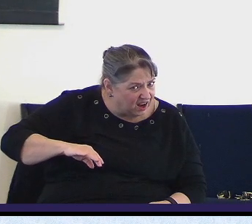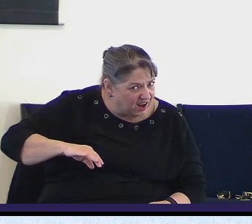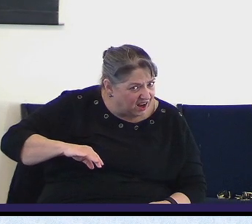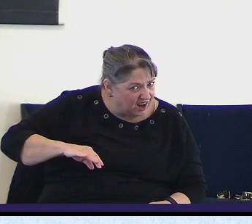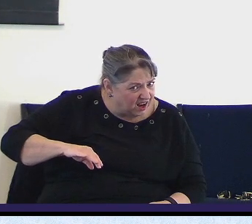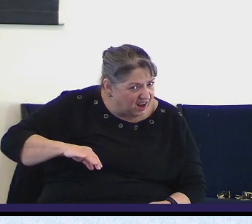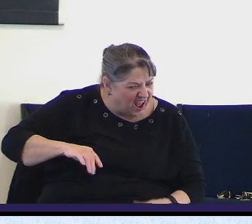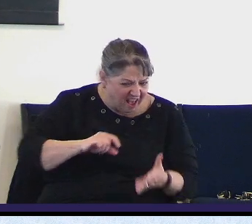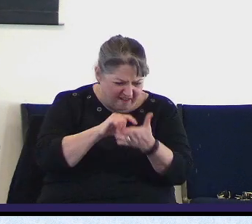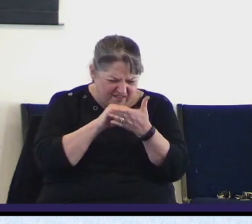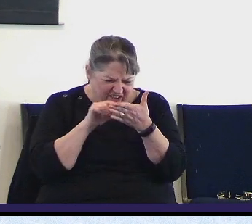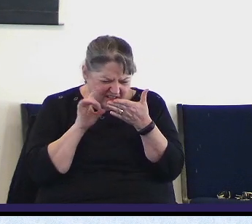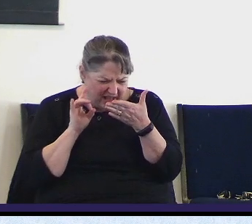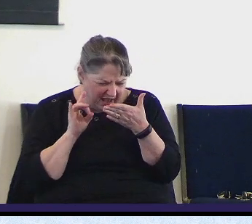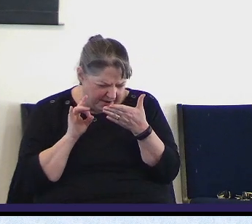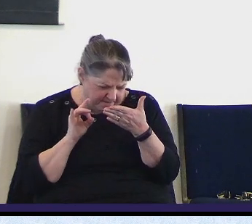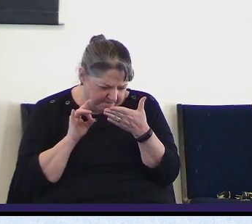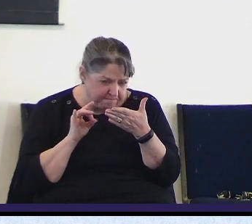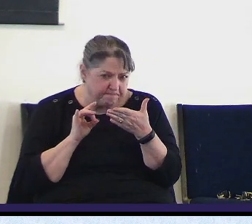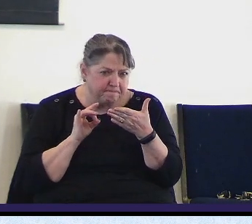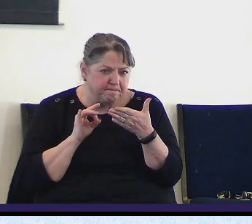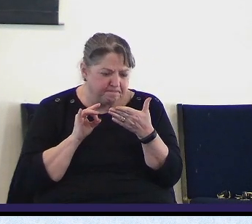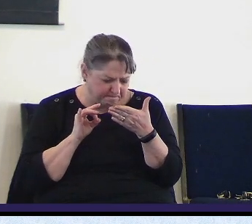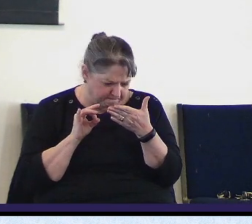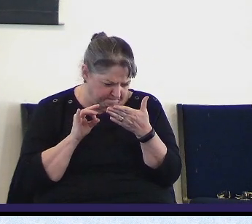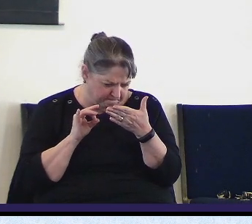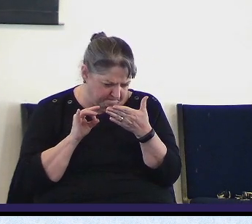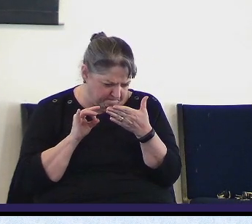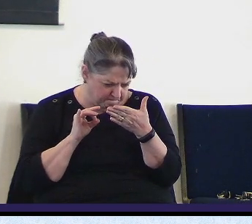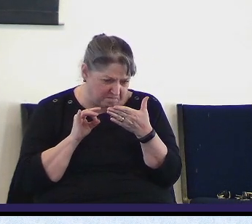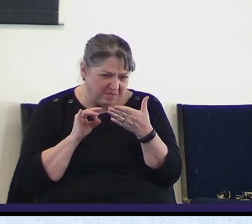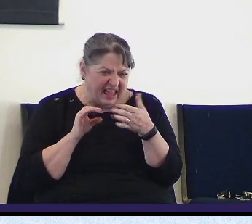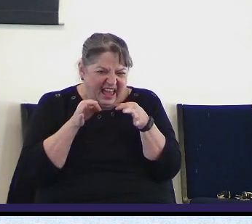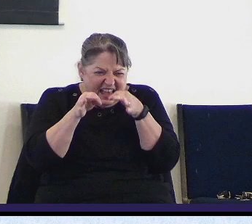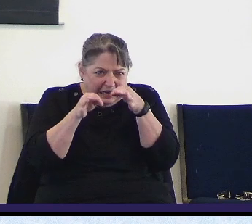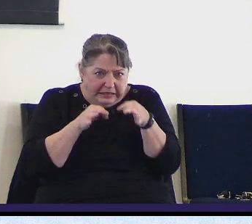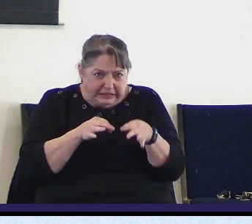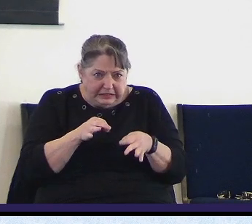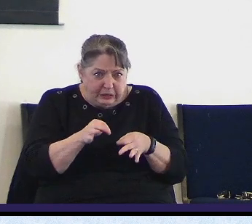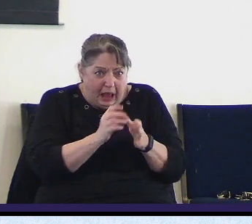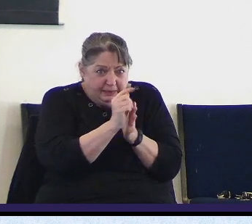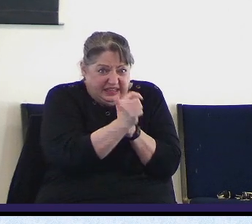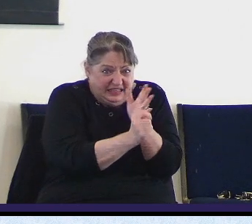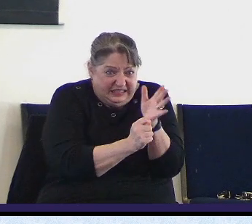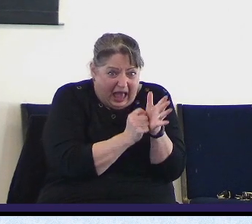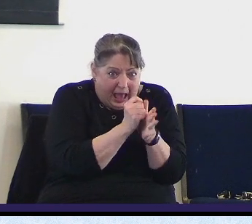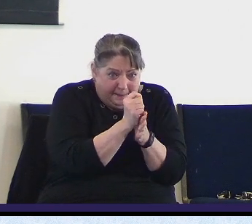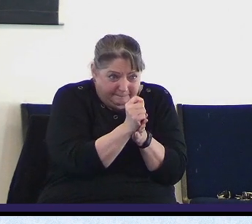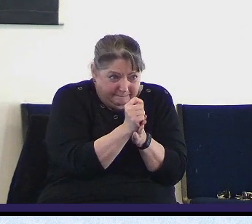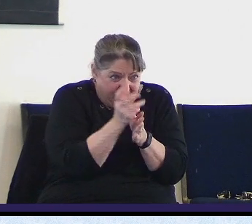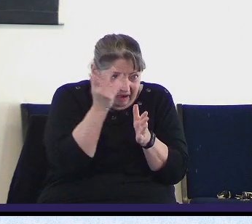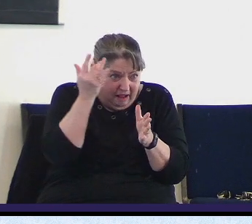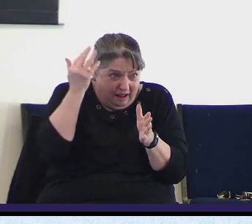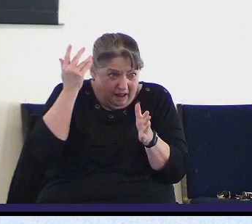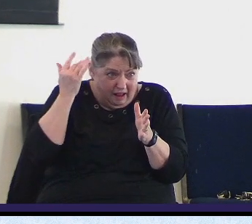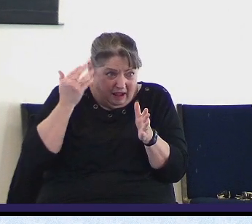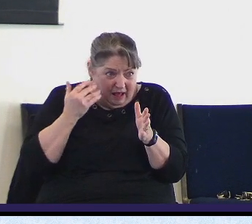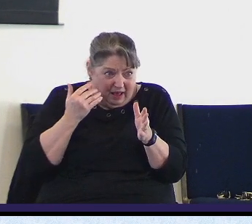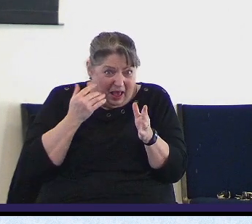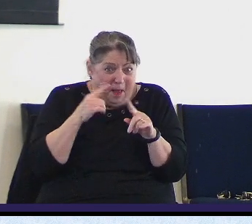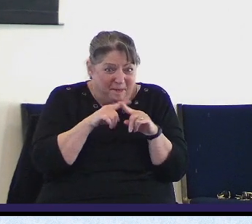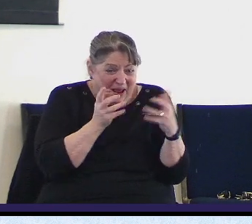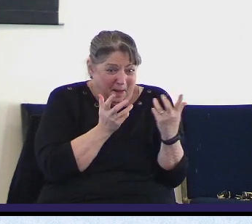eight, um, we have a, a fearful description of the times that we're living in. When you think about it.